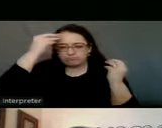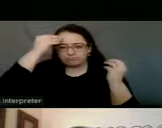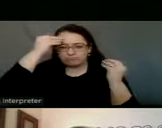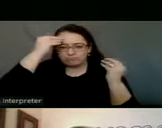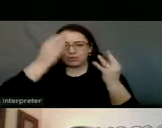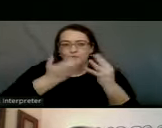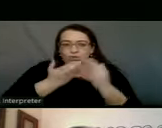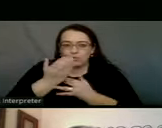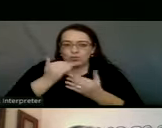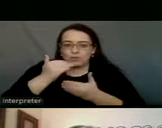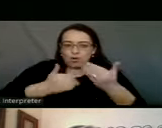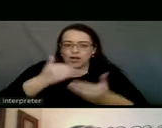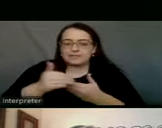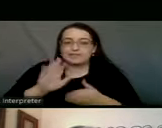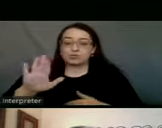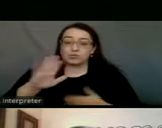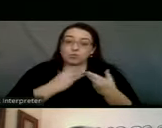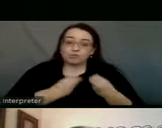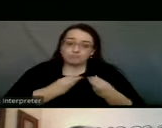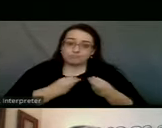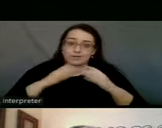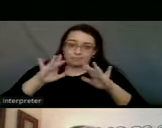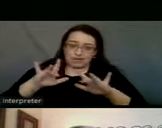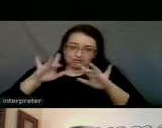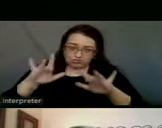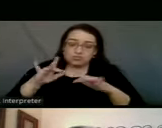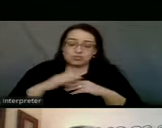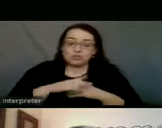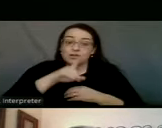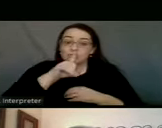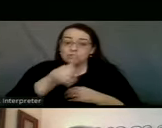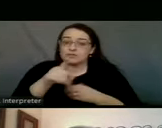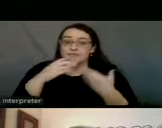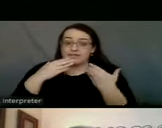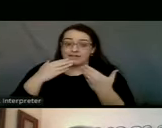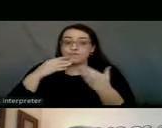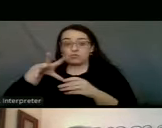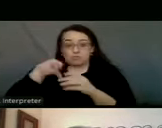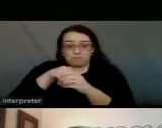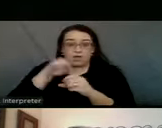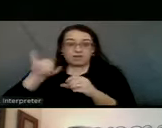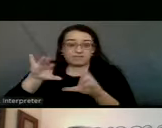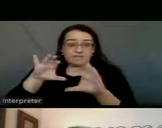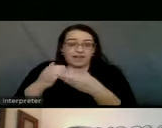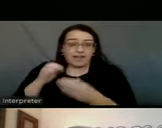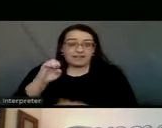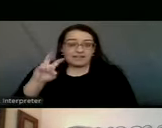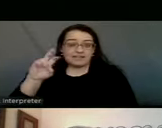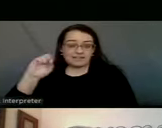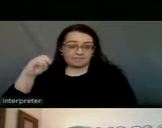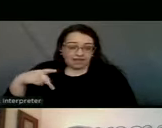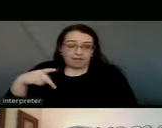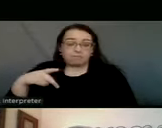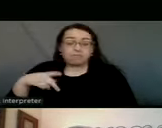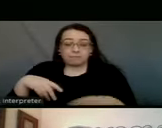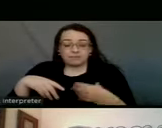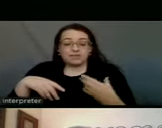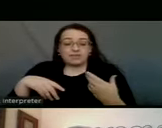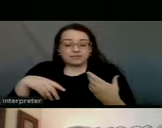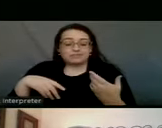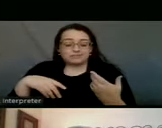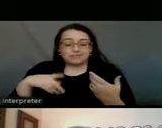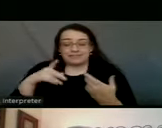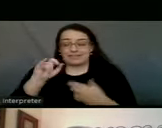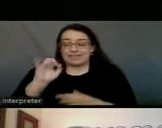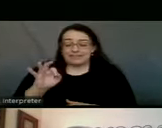things in your compassion. And, uh, I'm grateful that you're on that committee. Uh, and I, if everybody's got the same